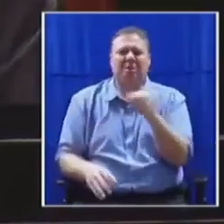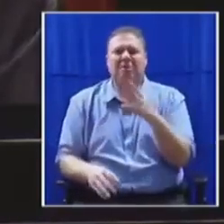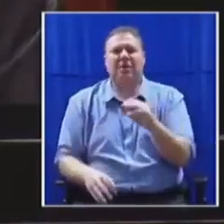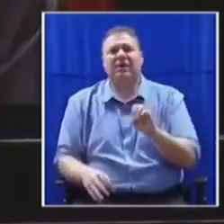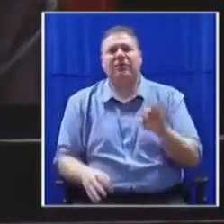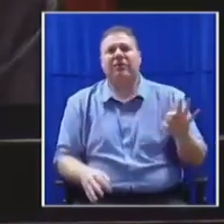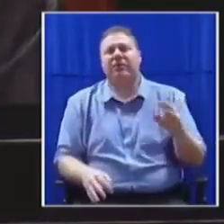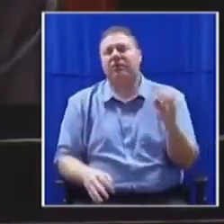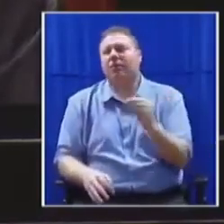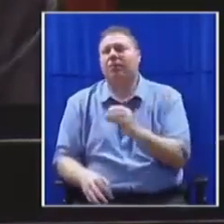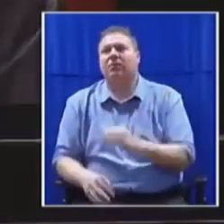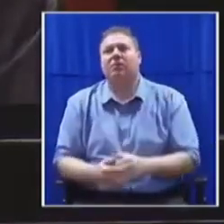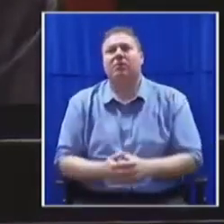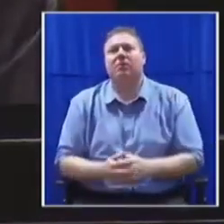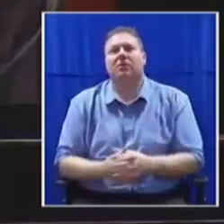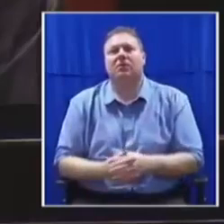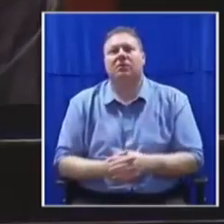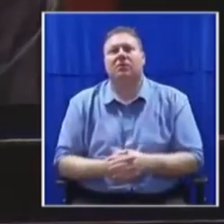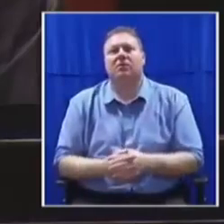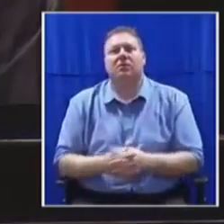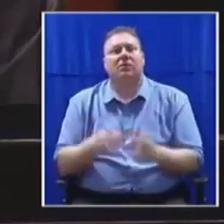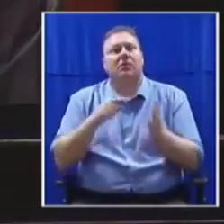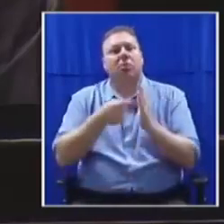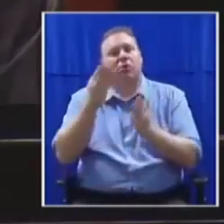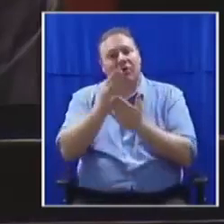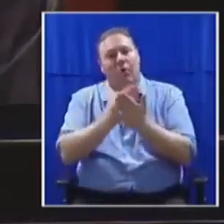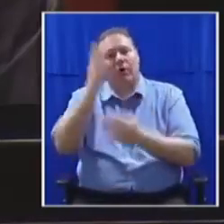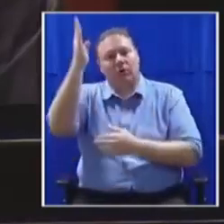Honourable members please point of order Mr. Chair